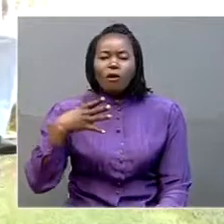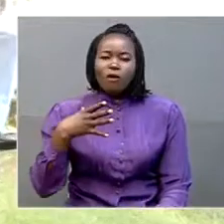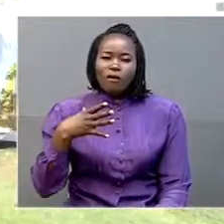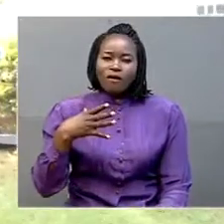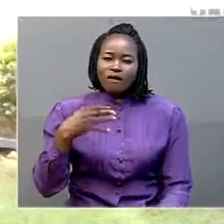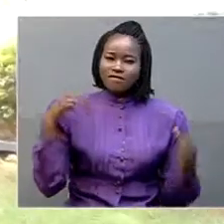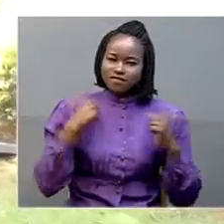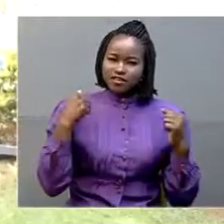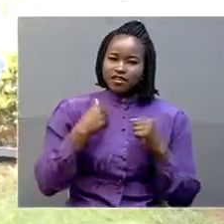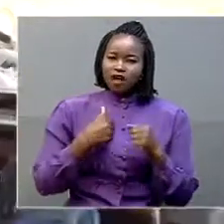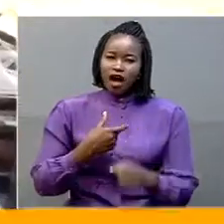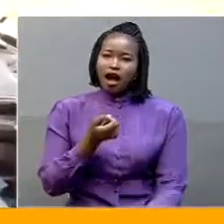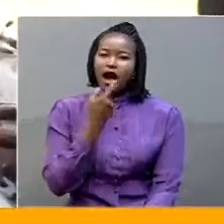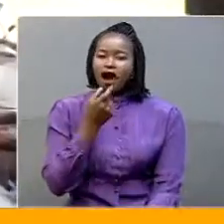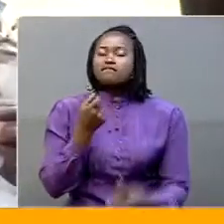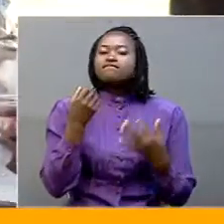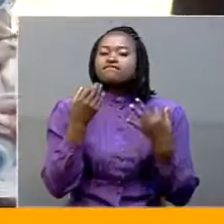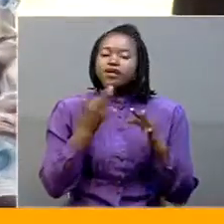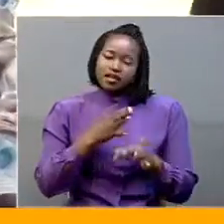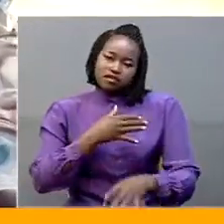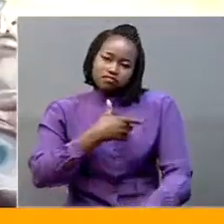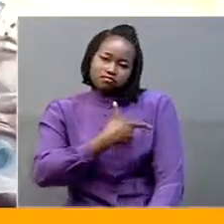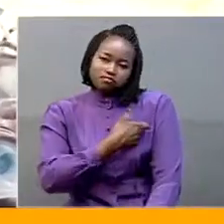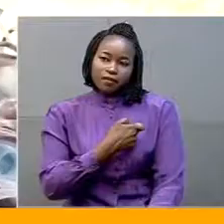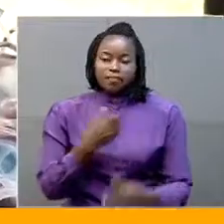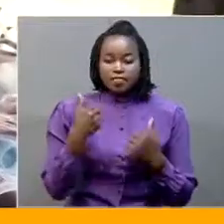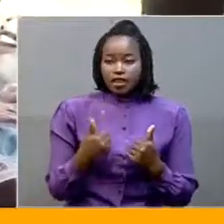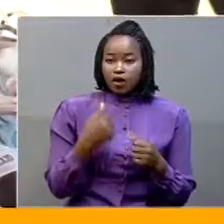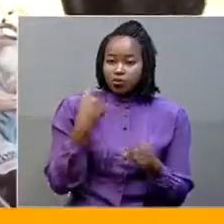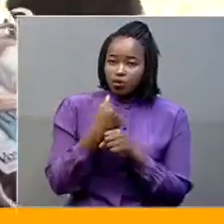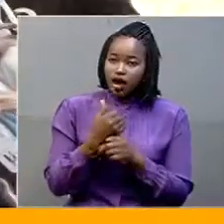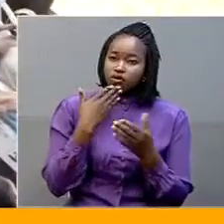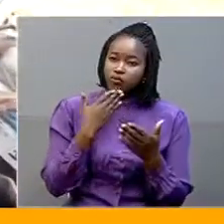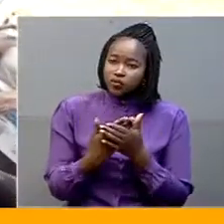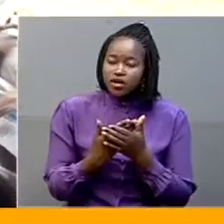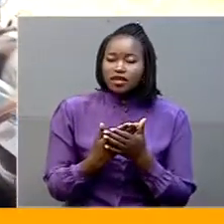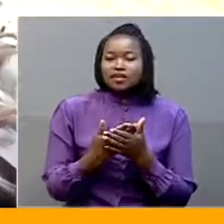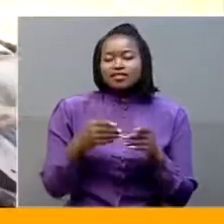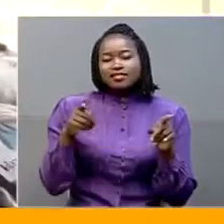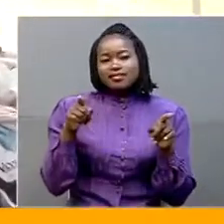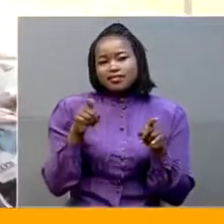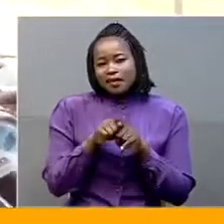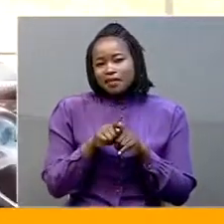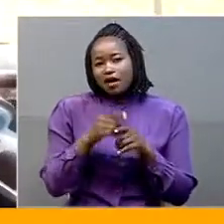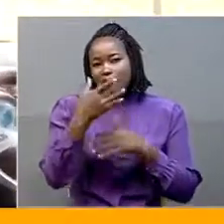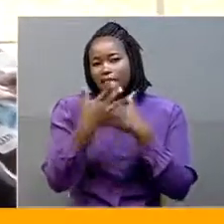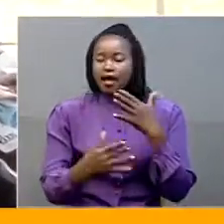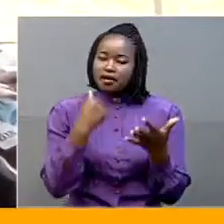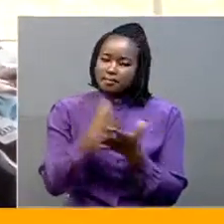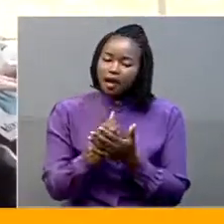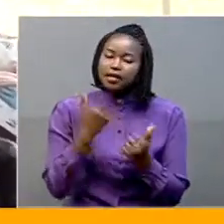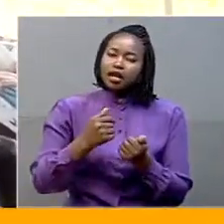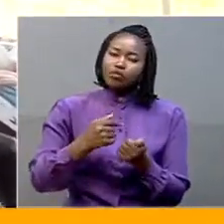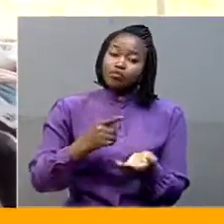to carry out this exercise is so good. It has put Uganda's blood transfusion service a step ahead.